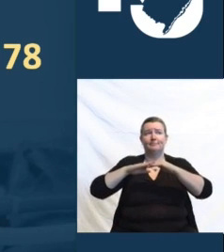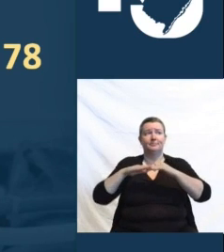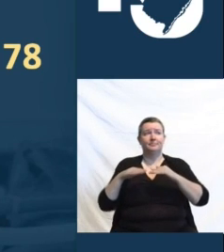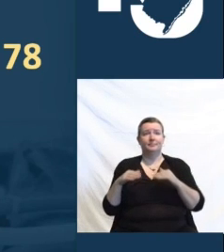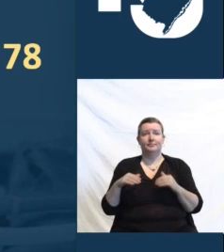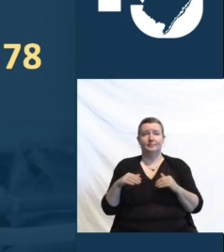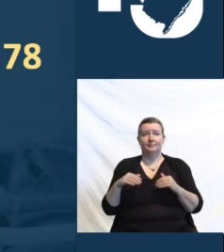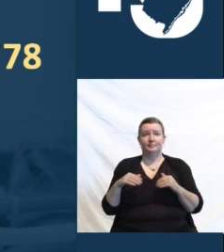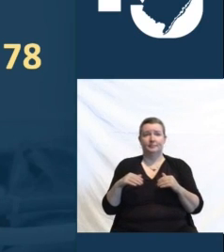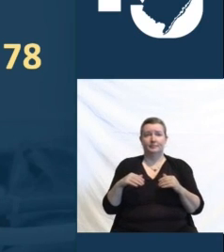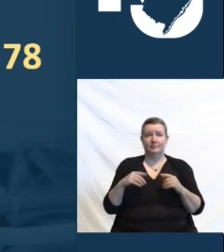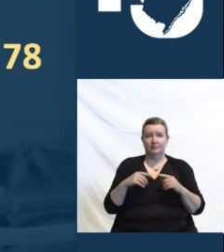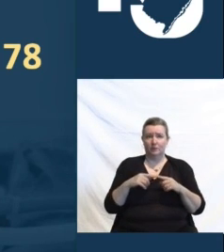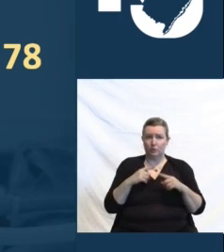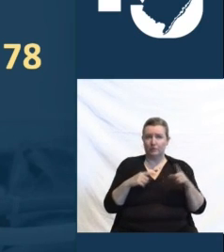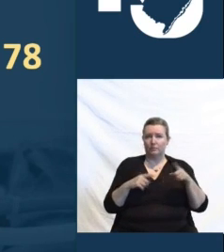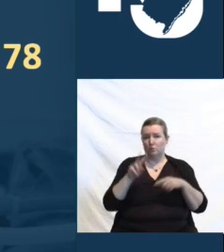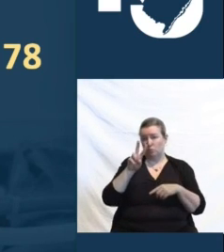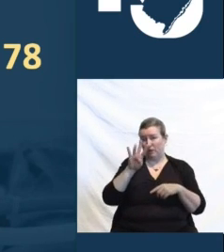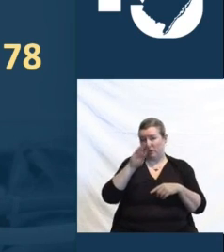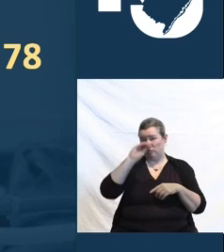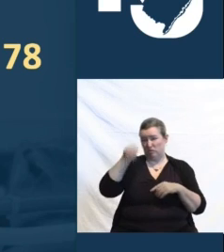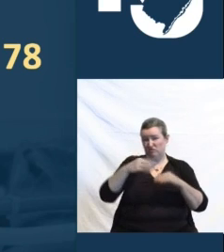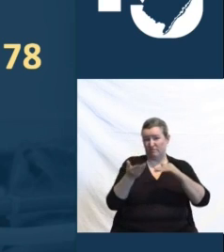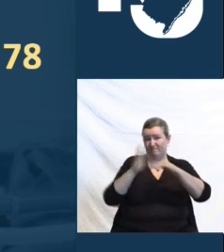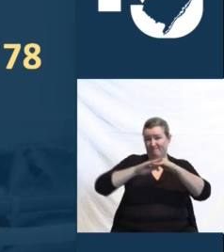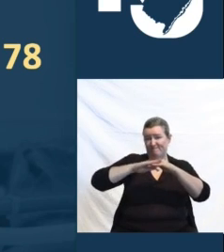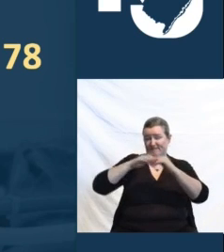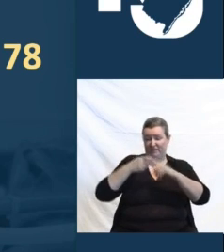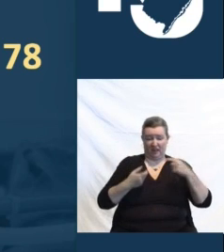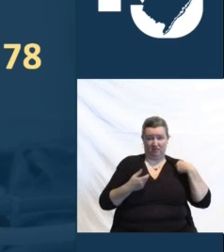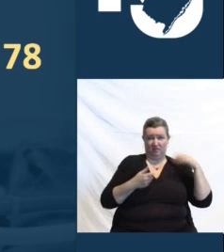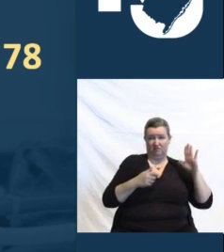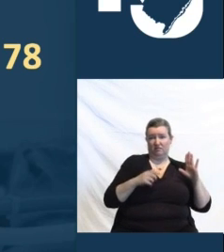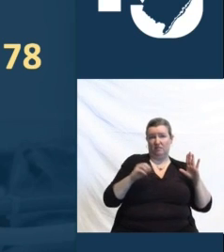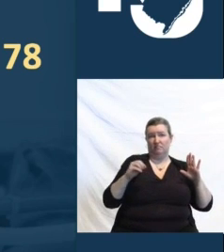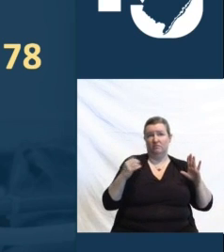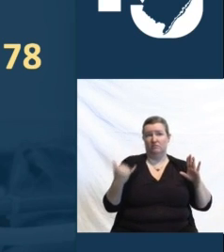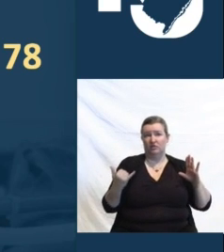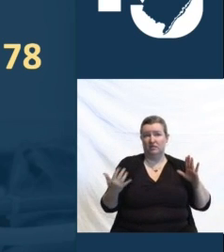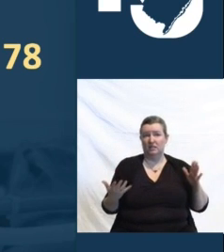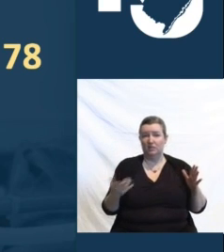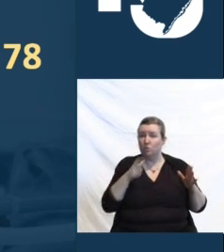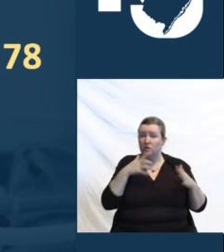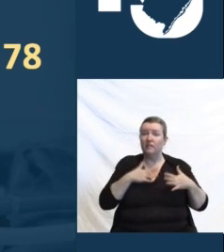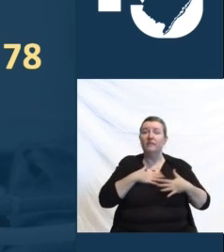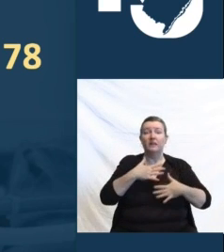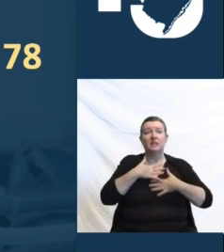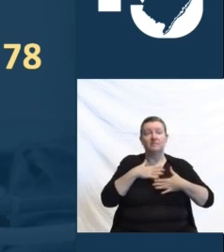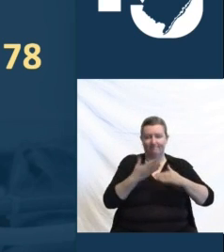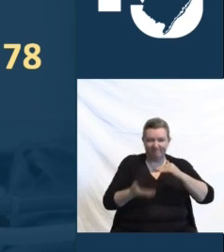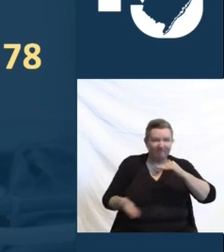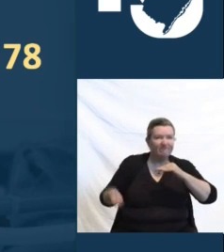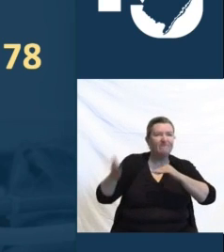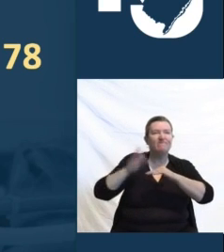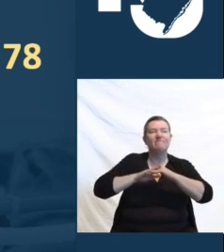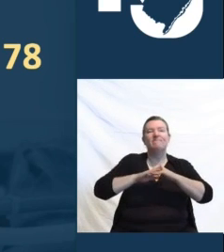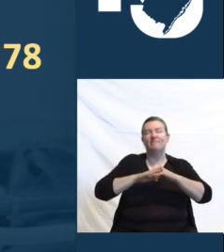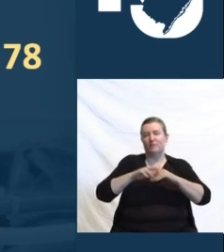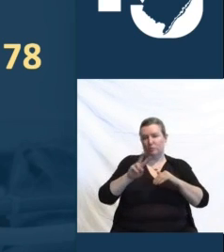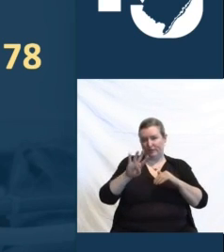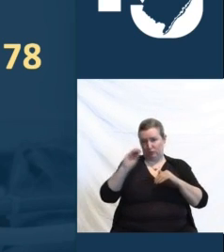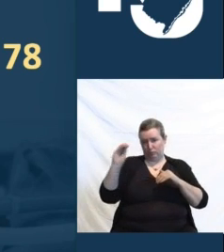and the number of folks requiring a ventilator has gone up by 24% as well. Again, these numbers are being driven